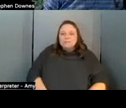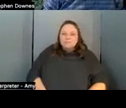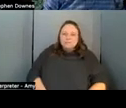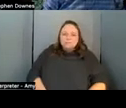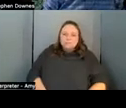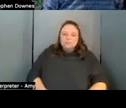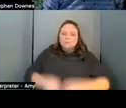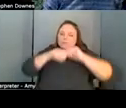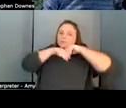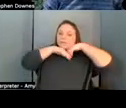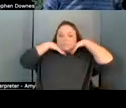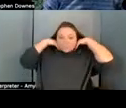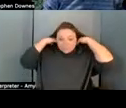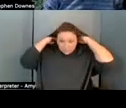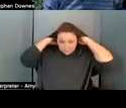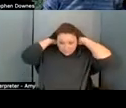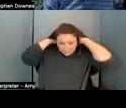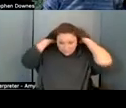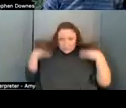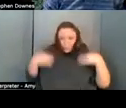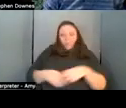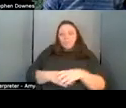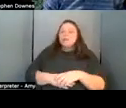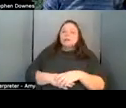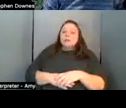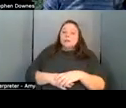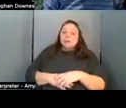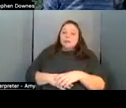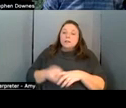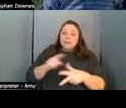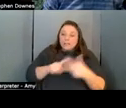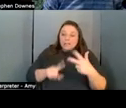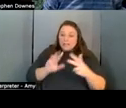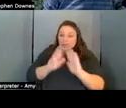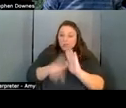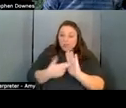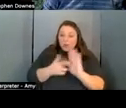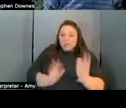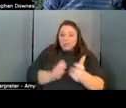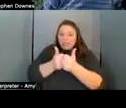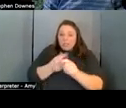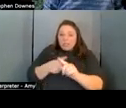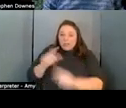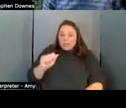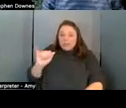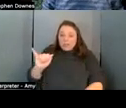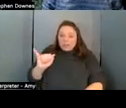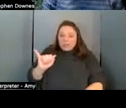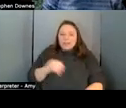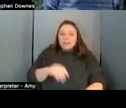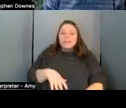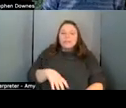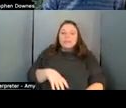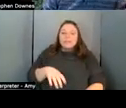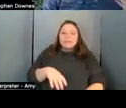um these roles are all being challenged by ai and they're being challenged not simply by the